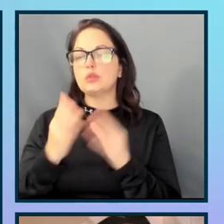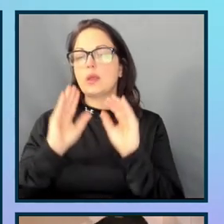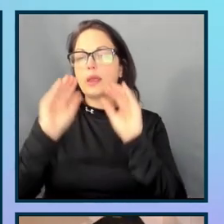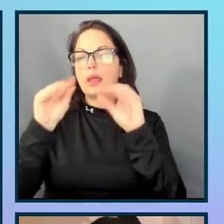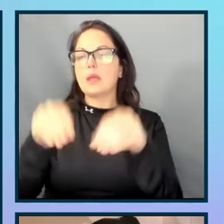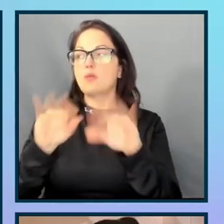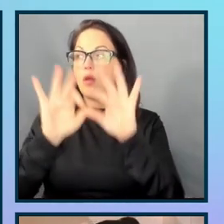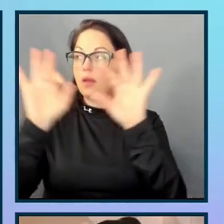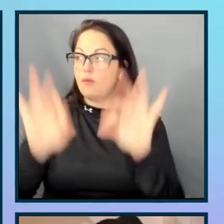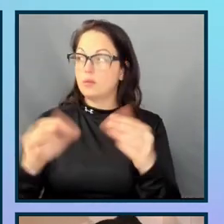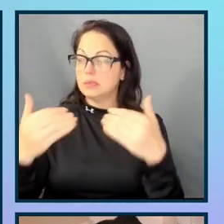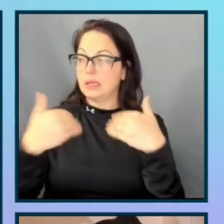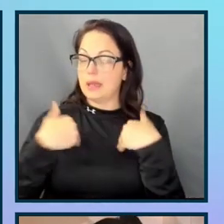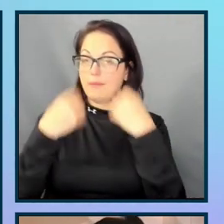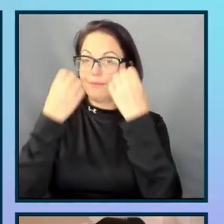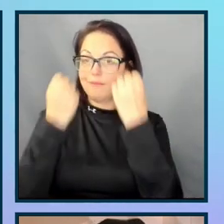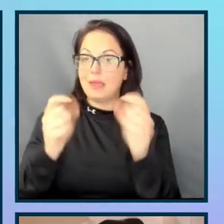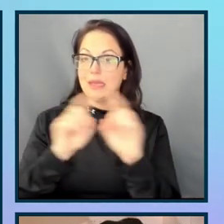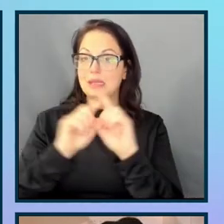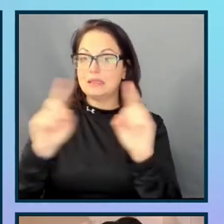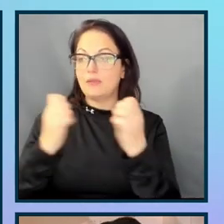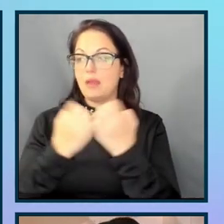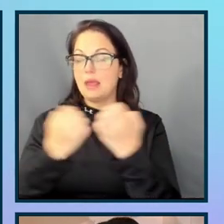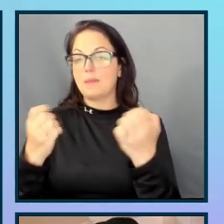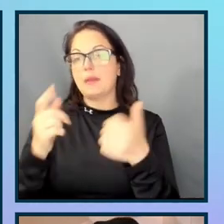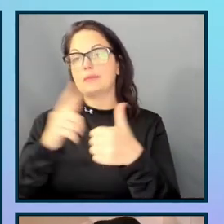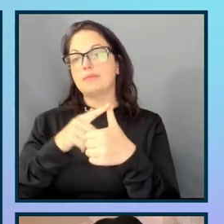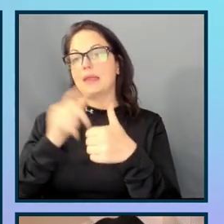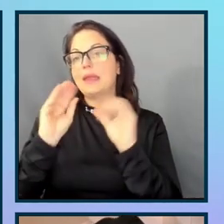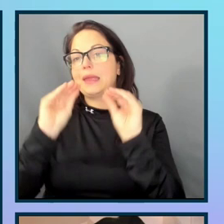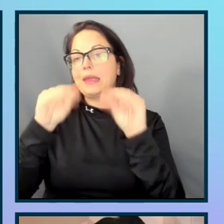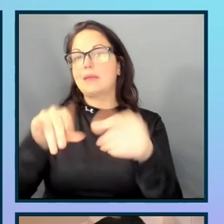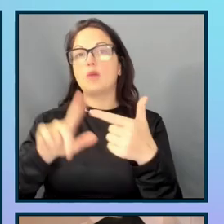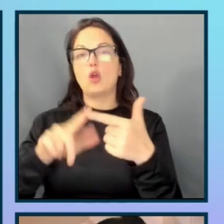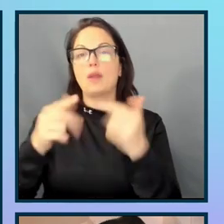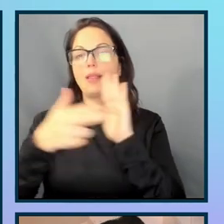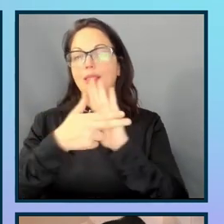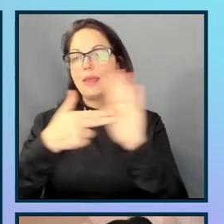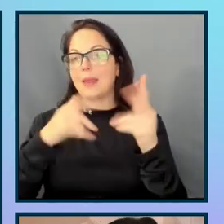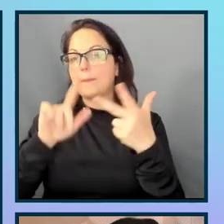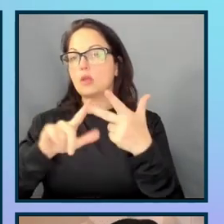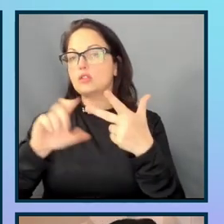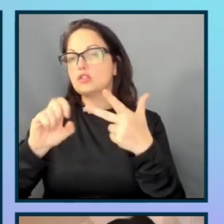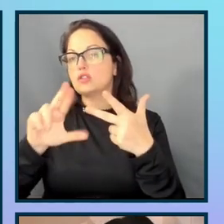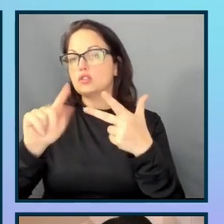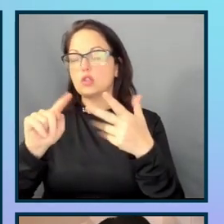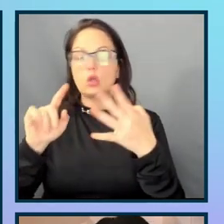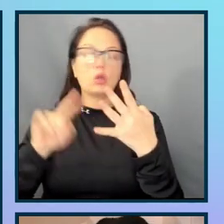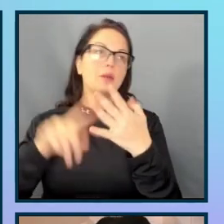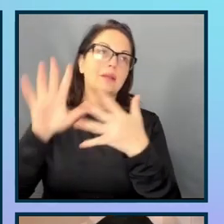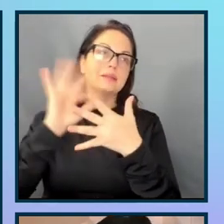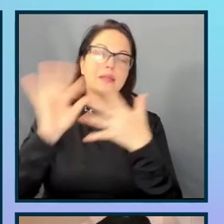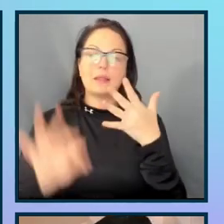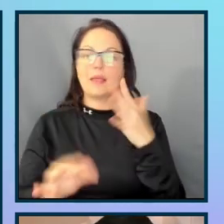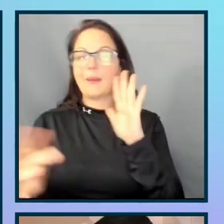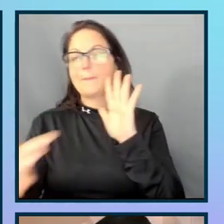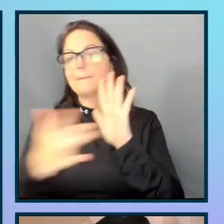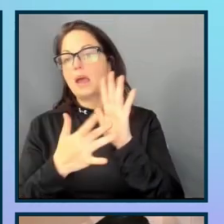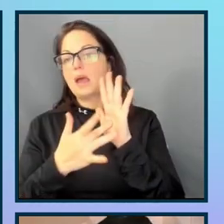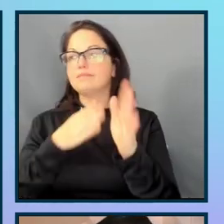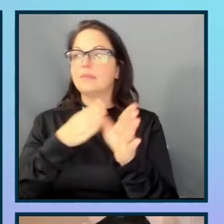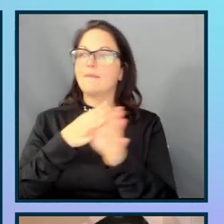many different elements. They can have input, labels, search, select, text areas, buttons, field sets,